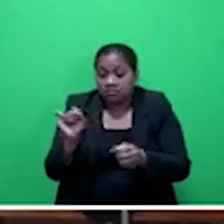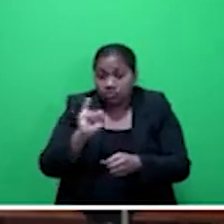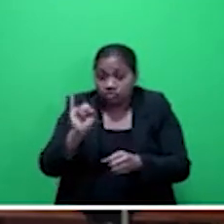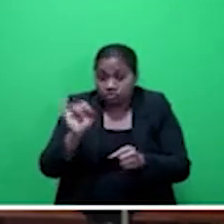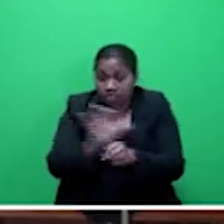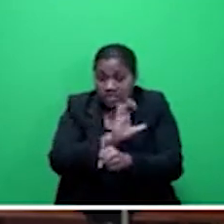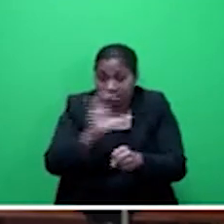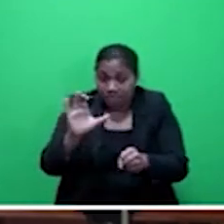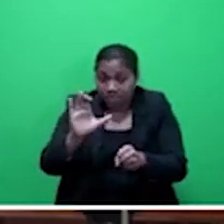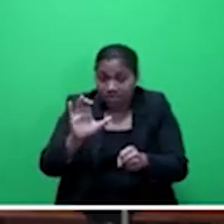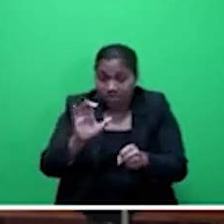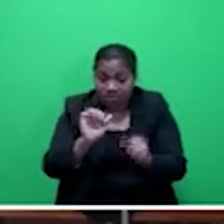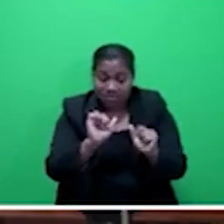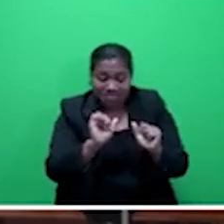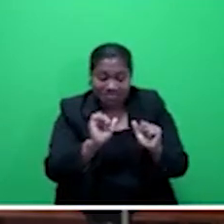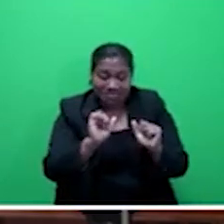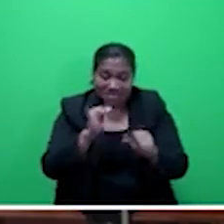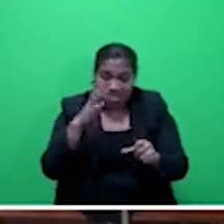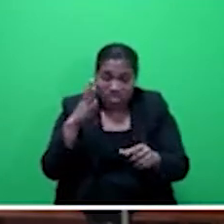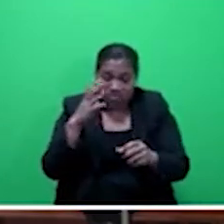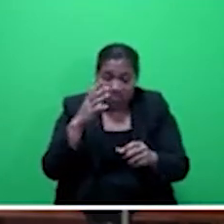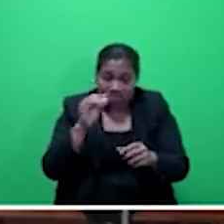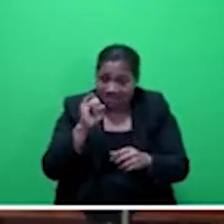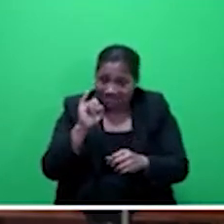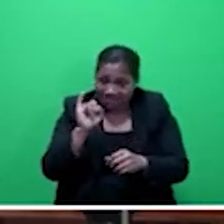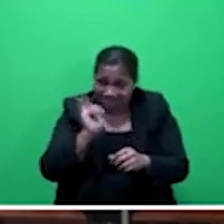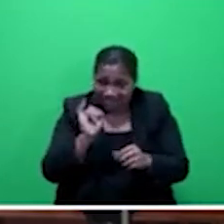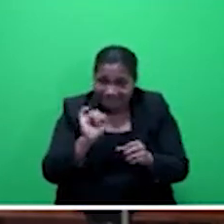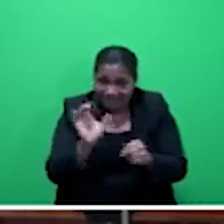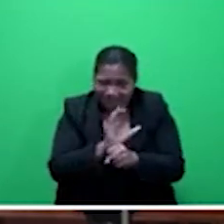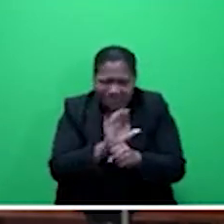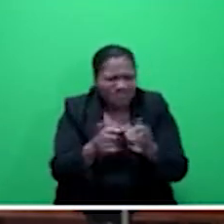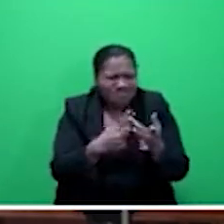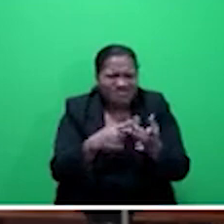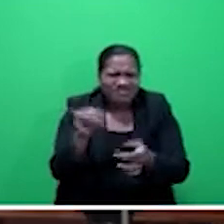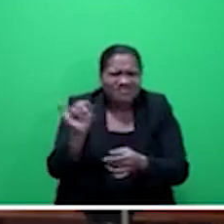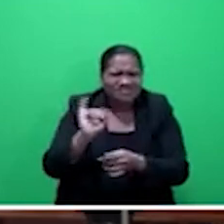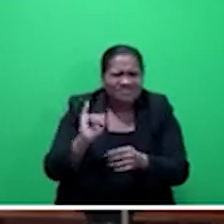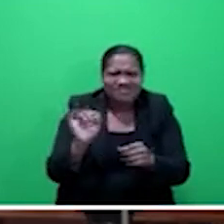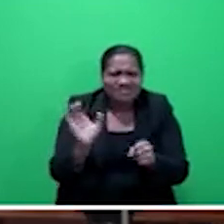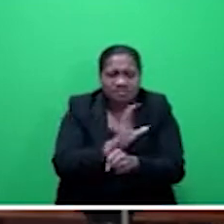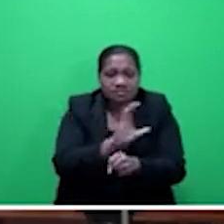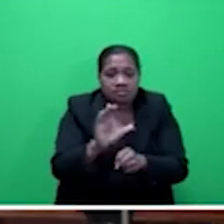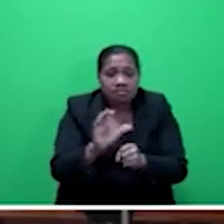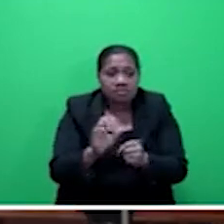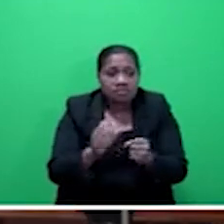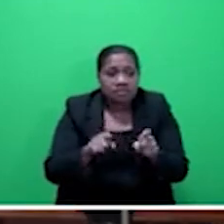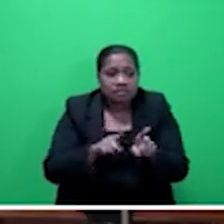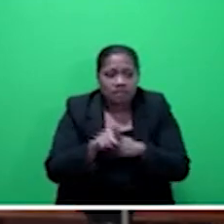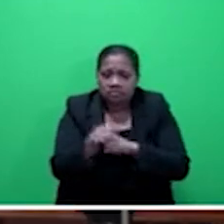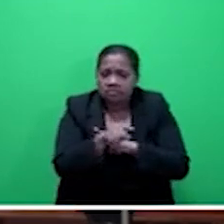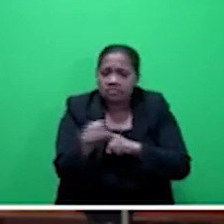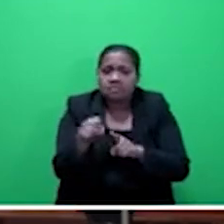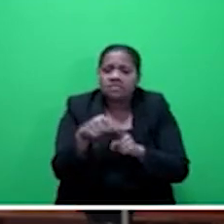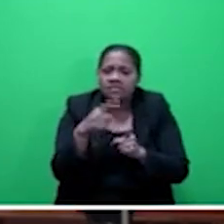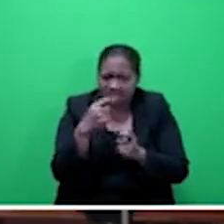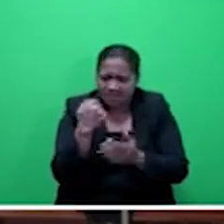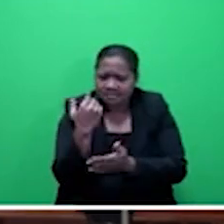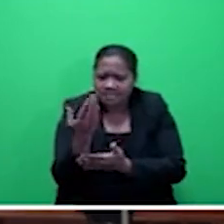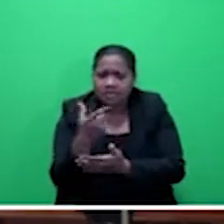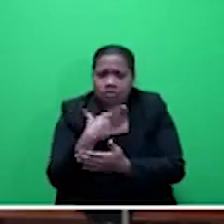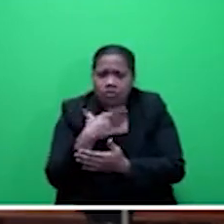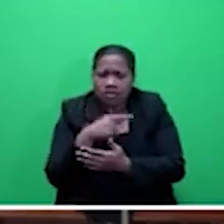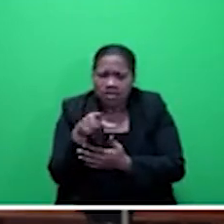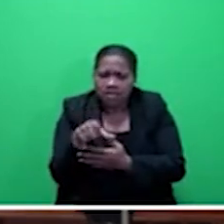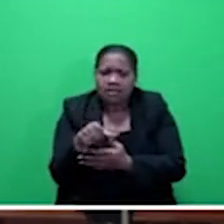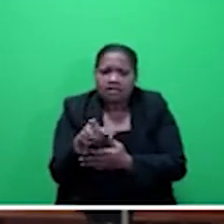day, even with the insurance companies, whether it's Sun Insurance or other insurance companies, a lot of them rely on what we call the reinsurers. All reinsurers